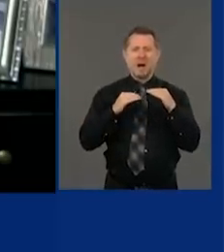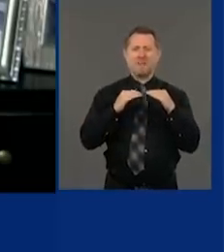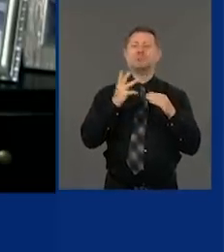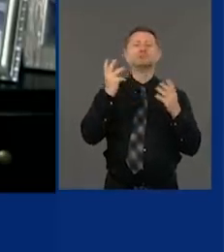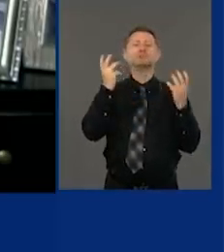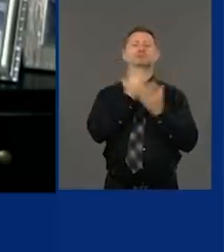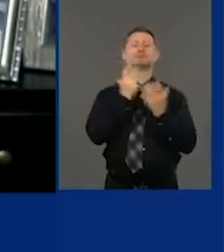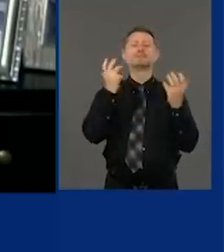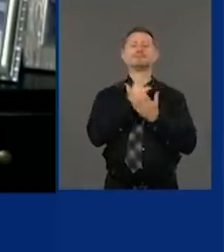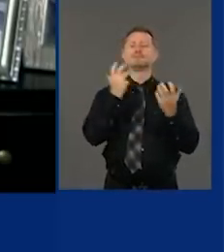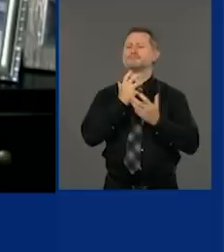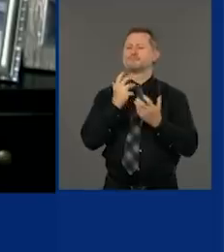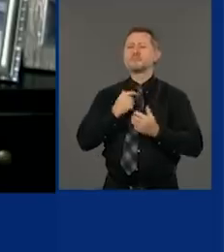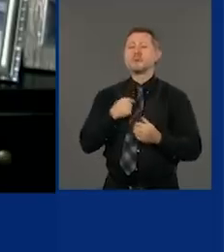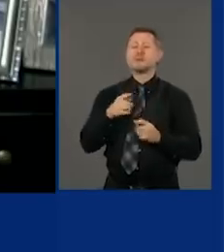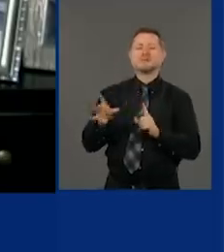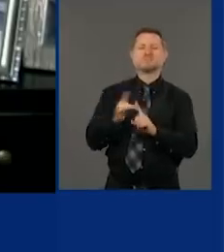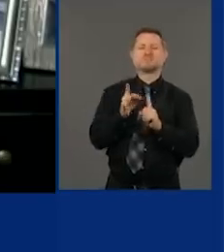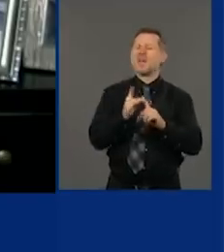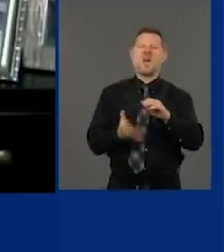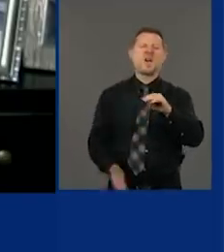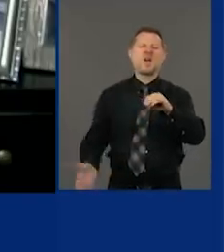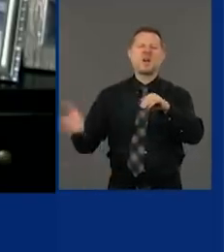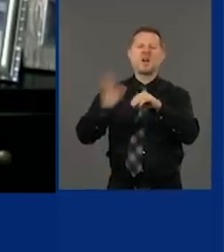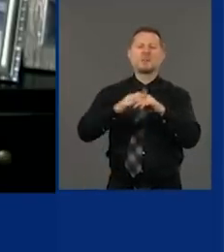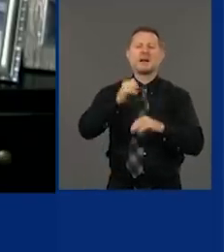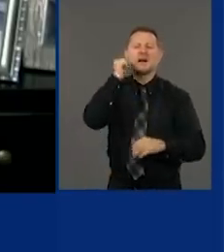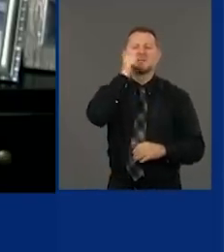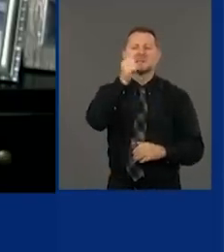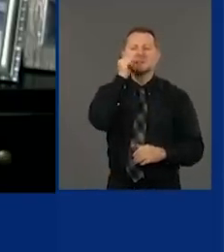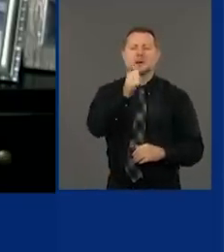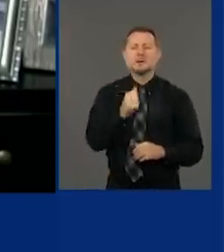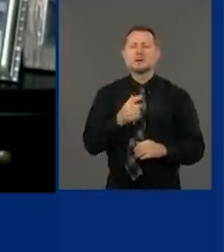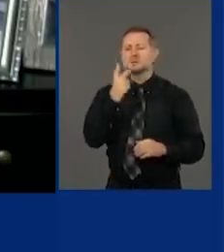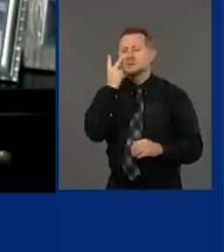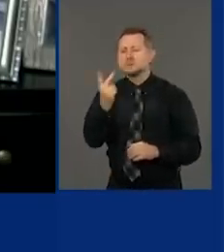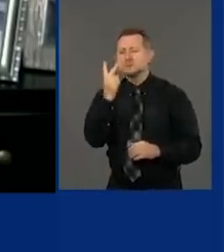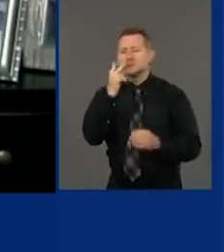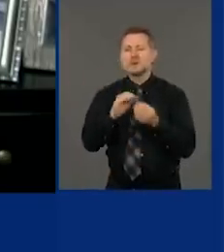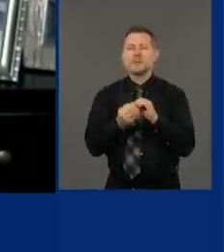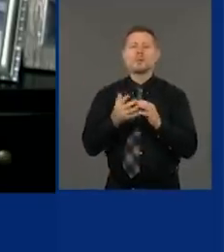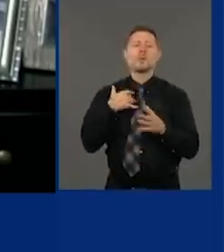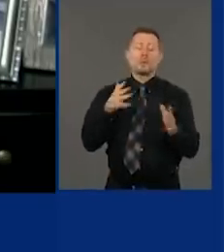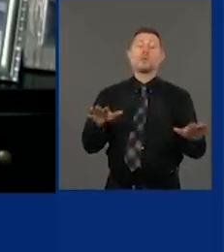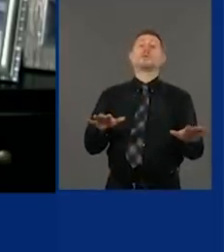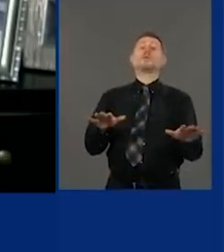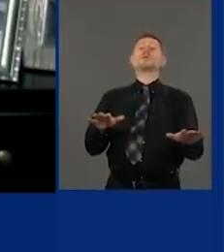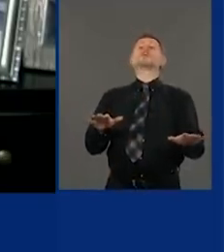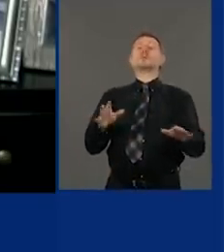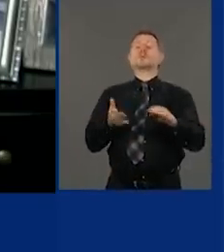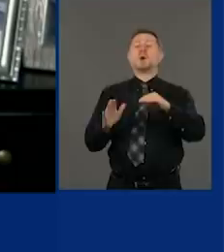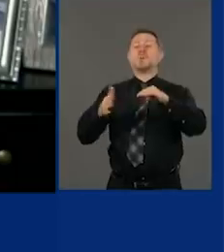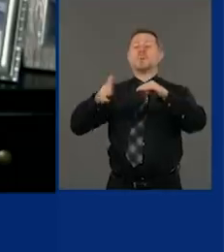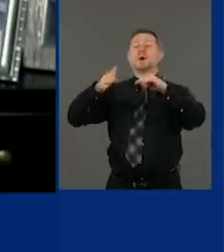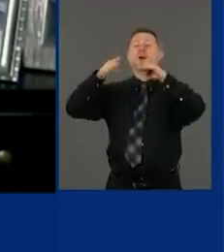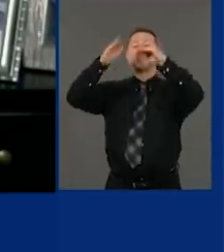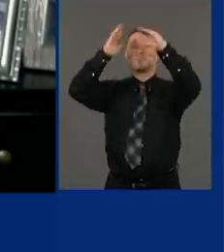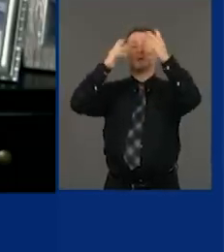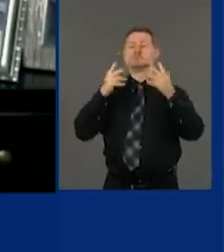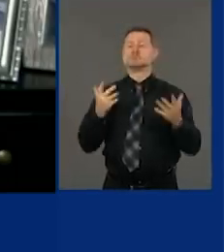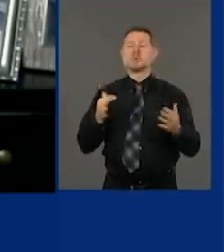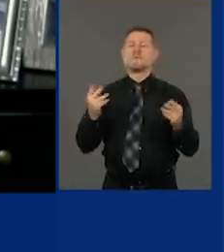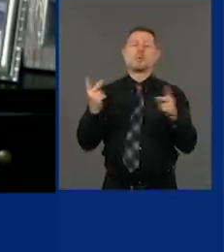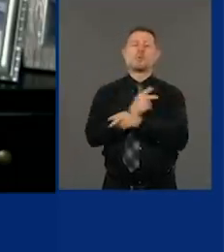Our numbers are ticking up. I look at the numbers daily. I am seeing numbers that I have not seen since April. As of yesterday